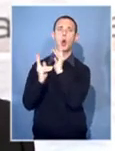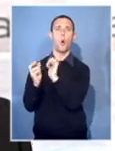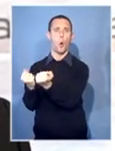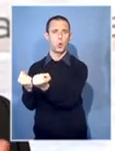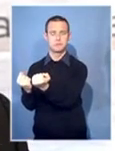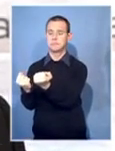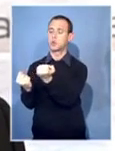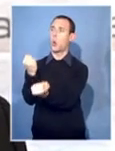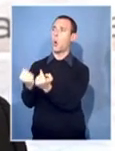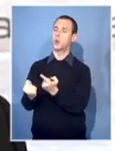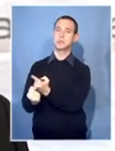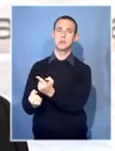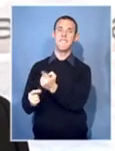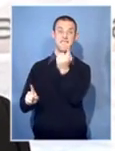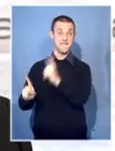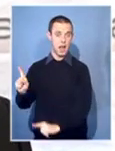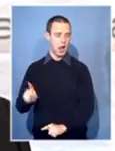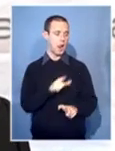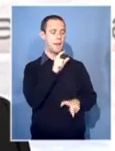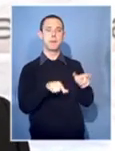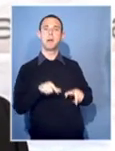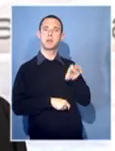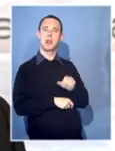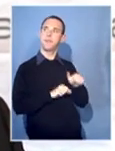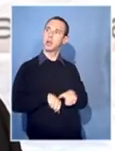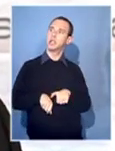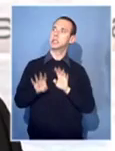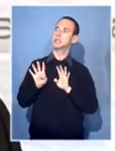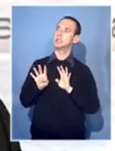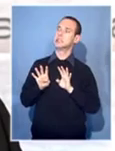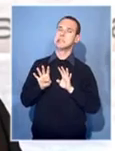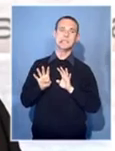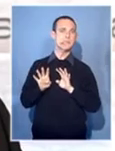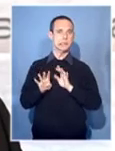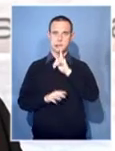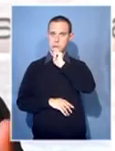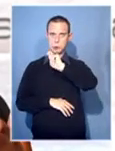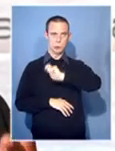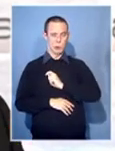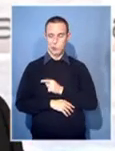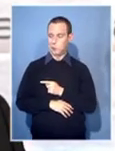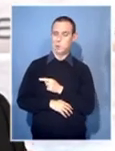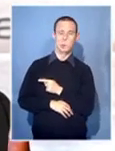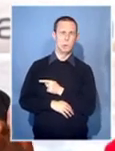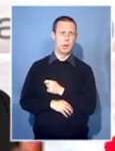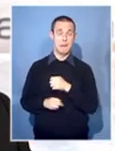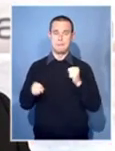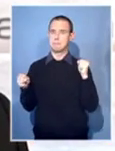there is a perception that the NPA, the perception that has been